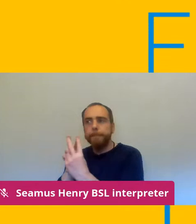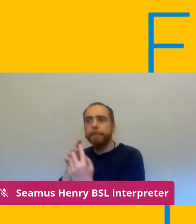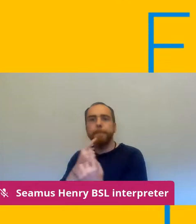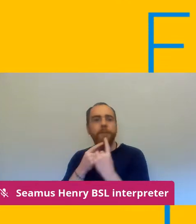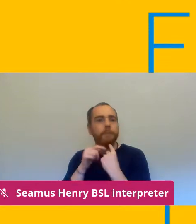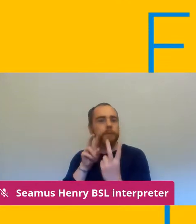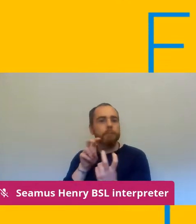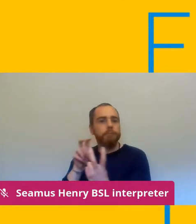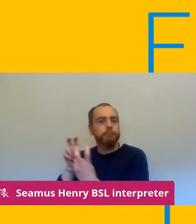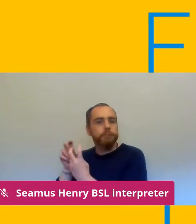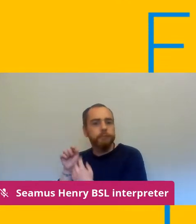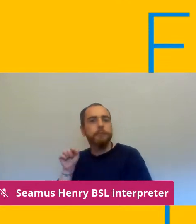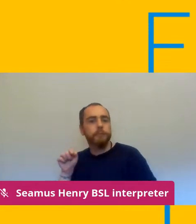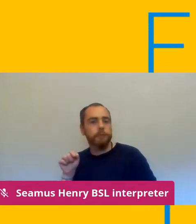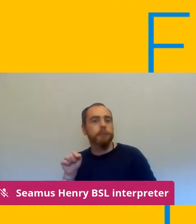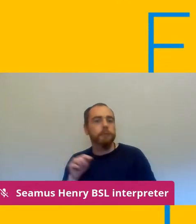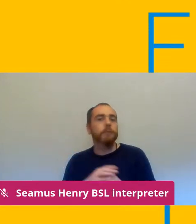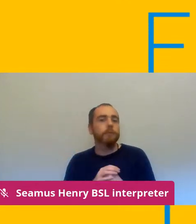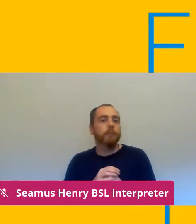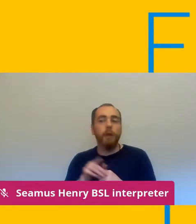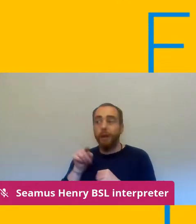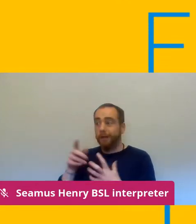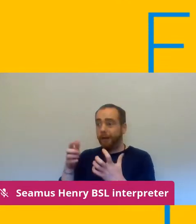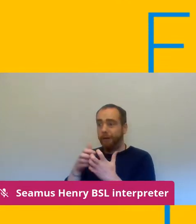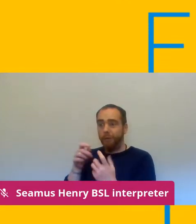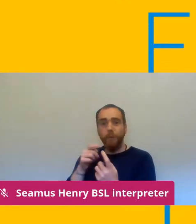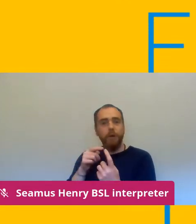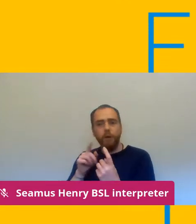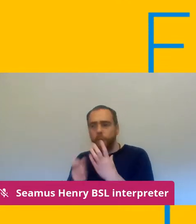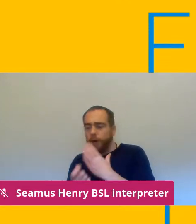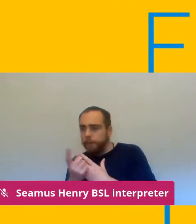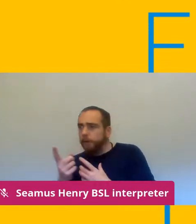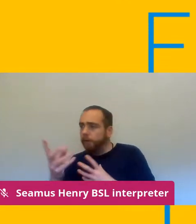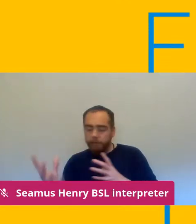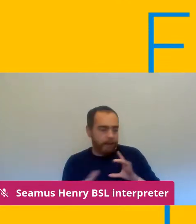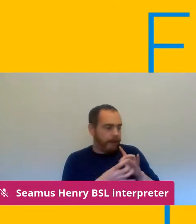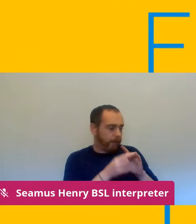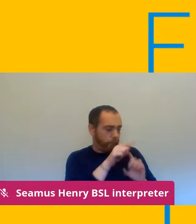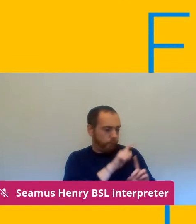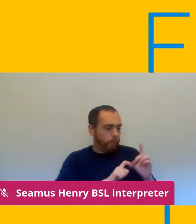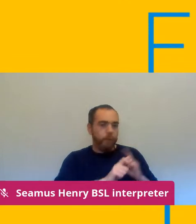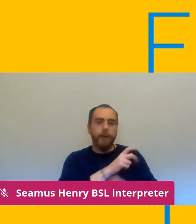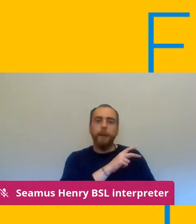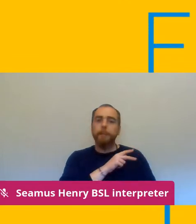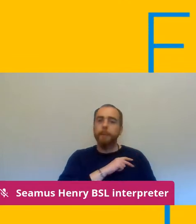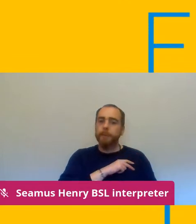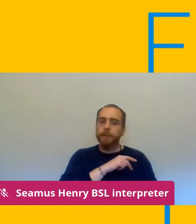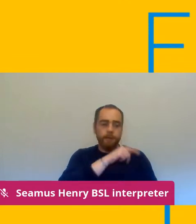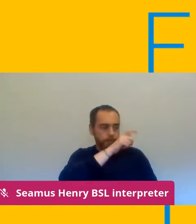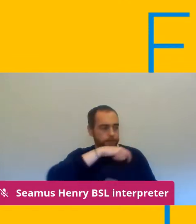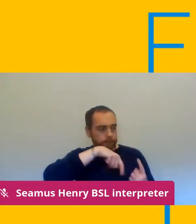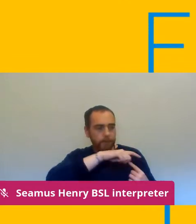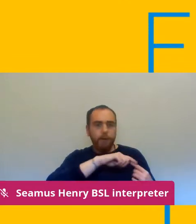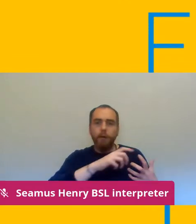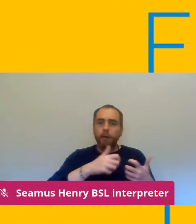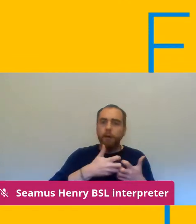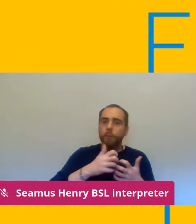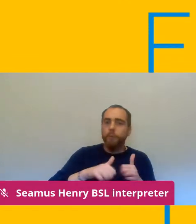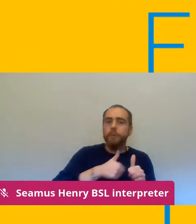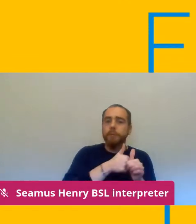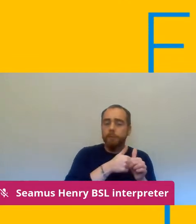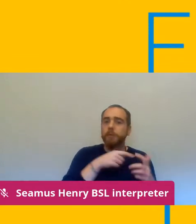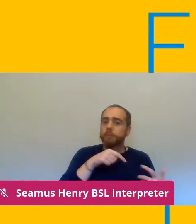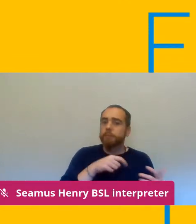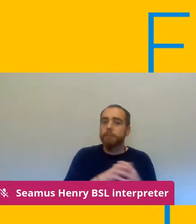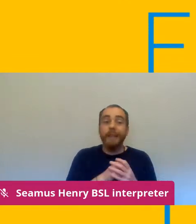community community members you know how are they supporting the community if these don't function alone they don't